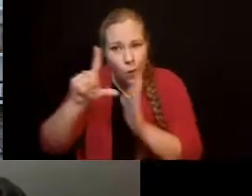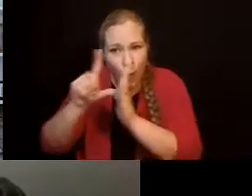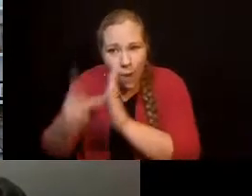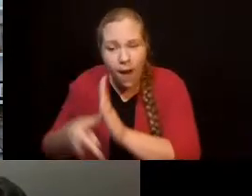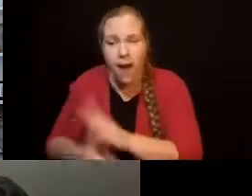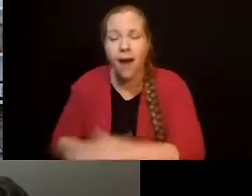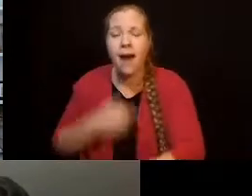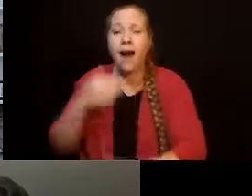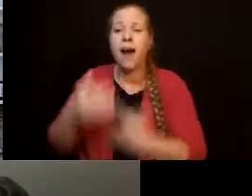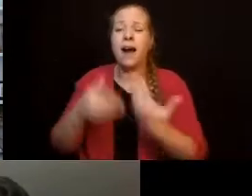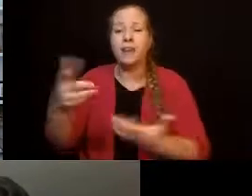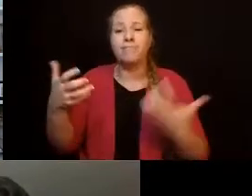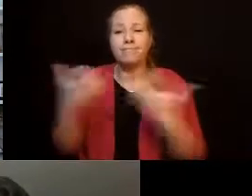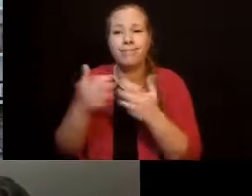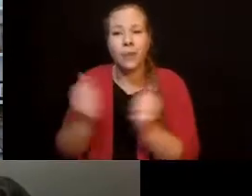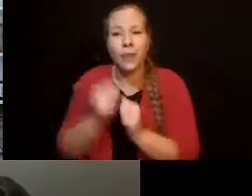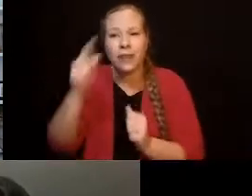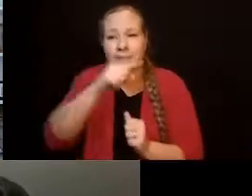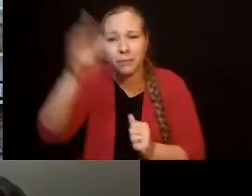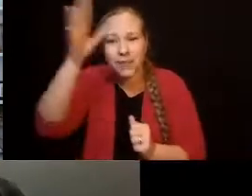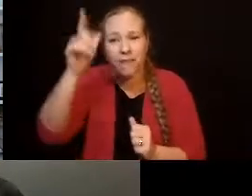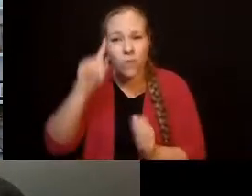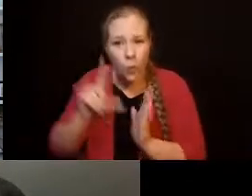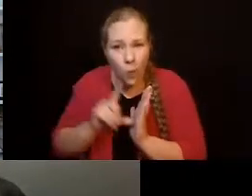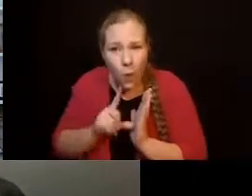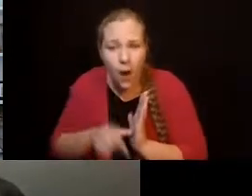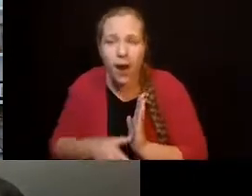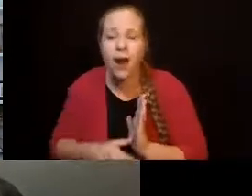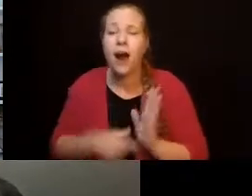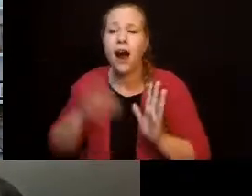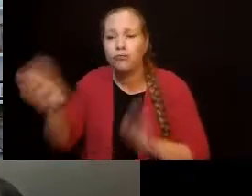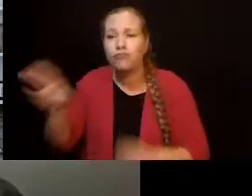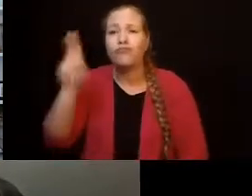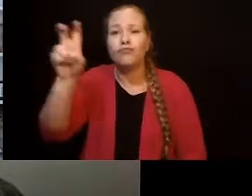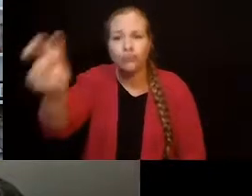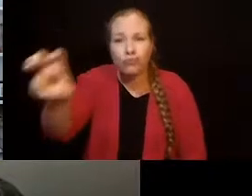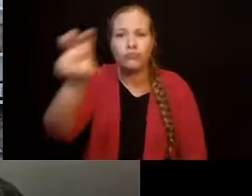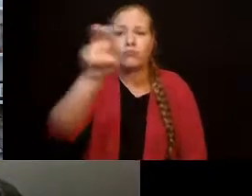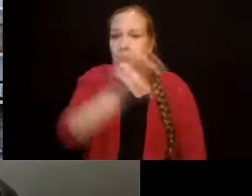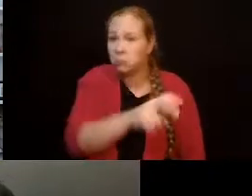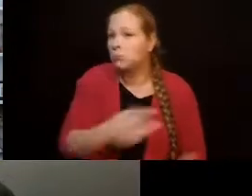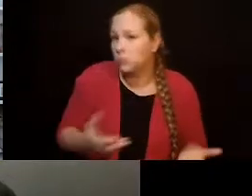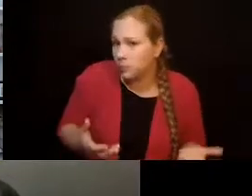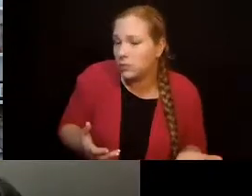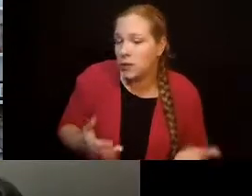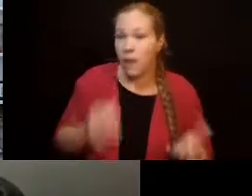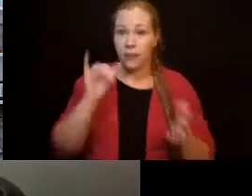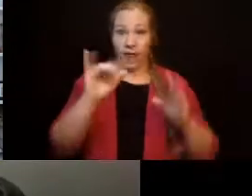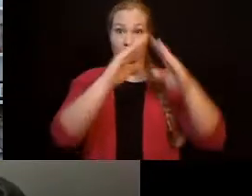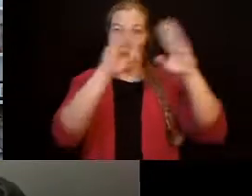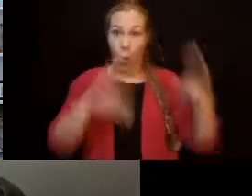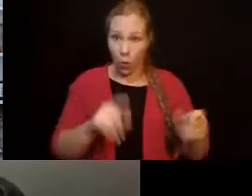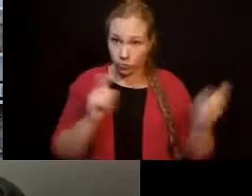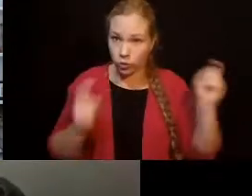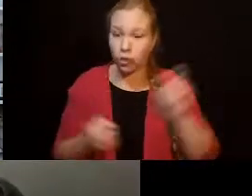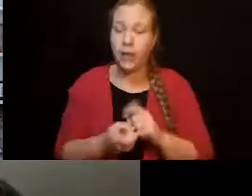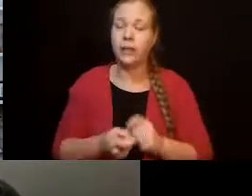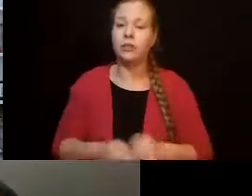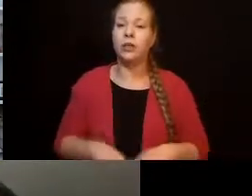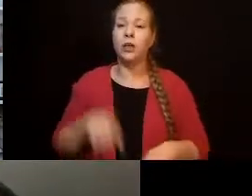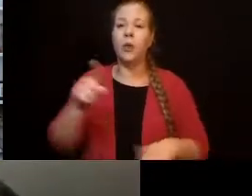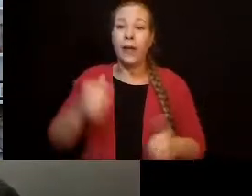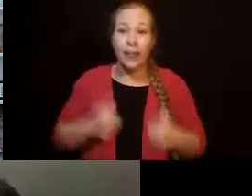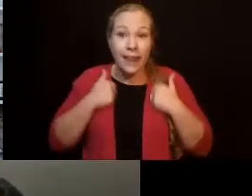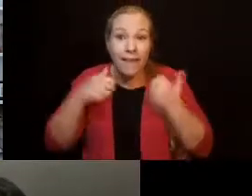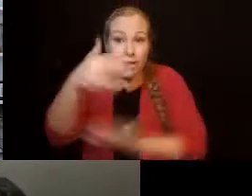was his housemate has changed the home in which he's lived in his chain. Even his decor has changed.